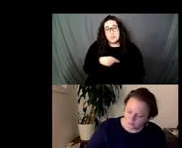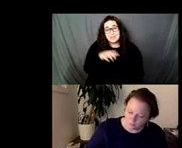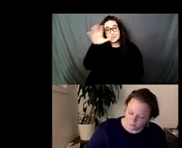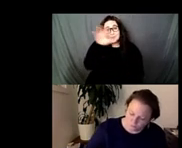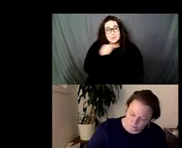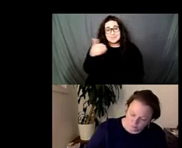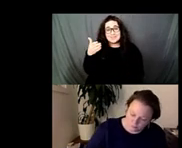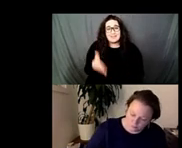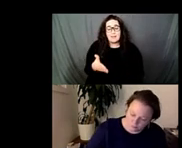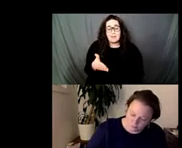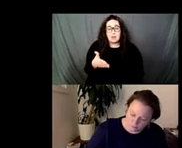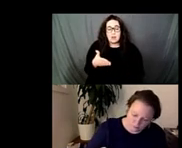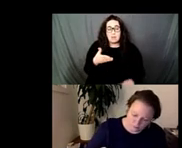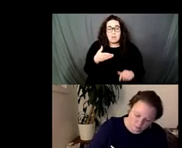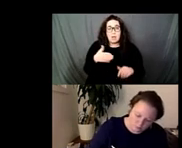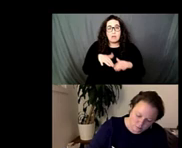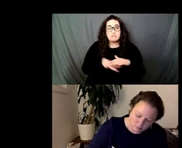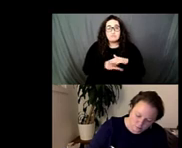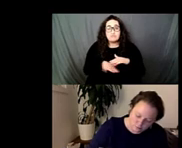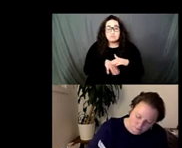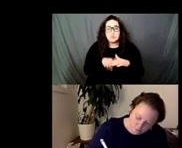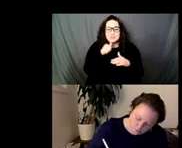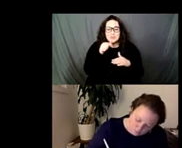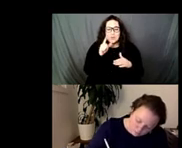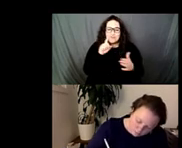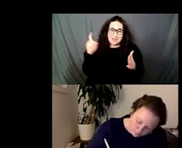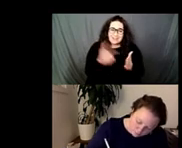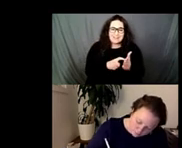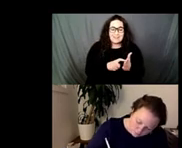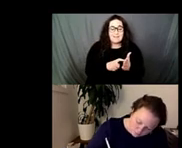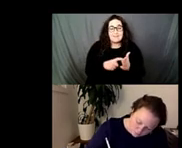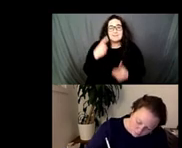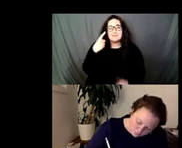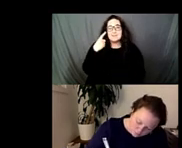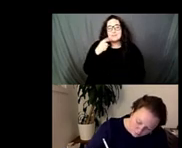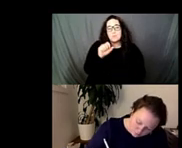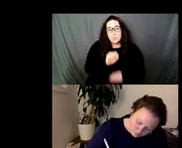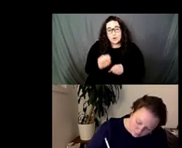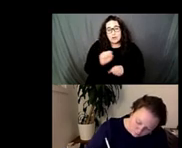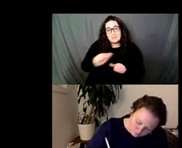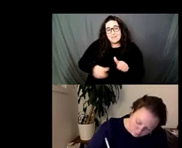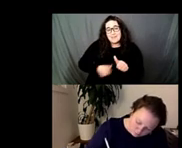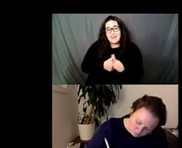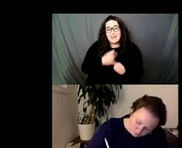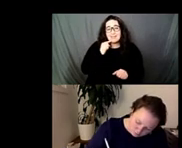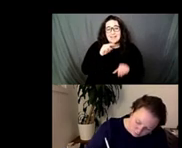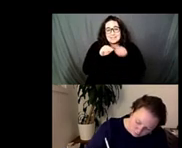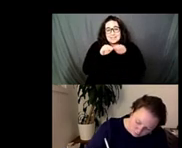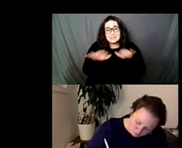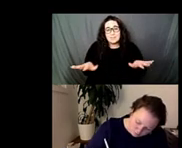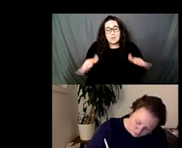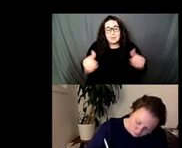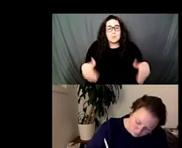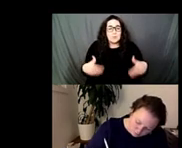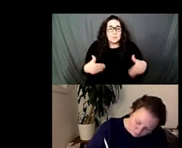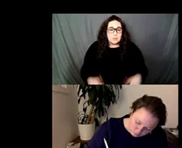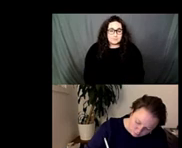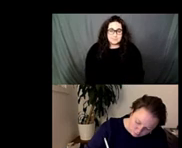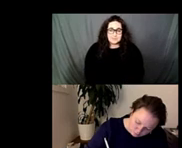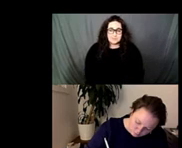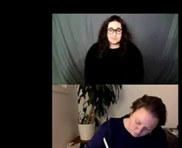with candy spills totally yeah and i would just i would add on like just on the very end of that um